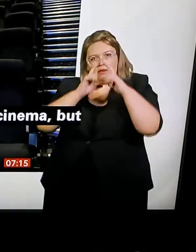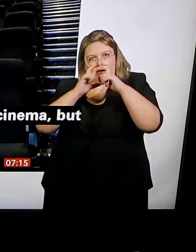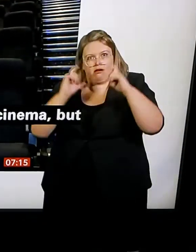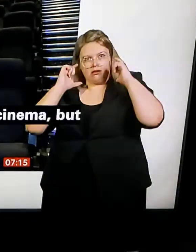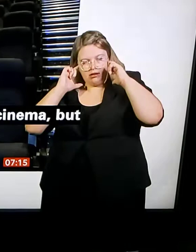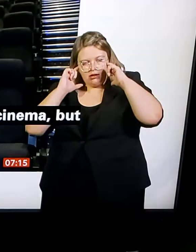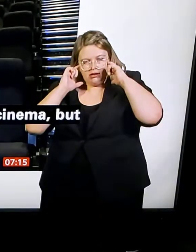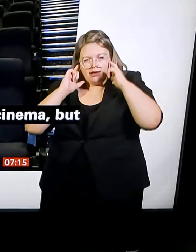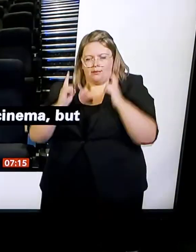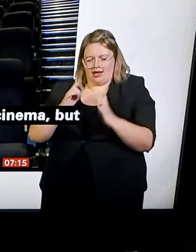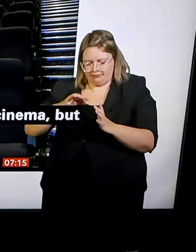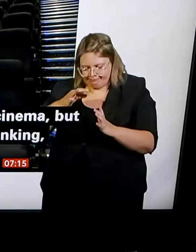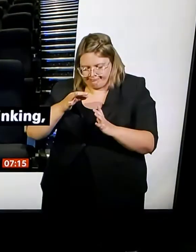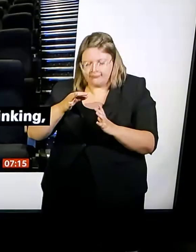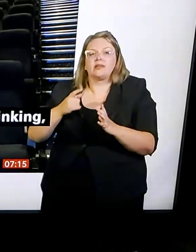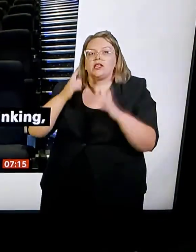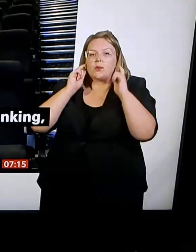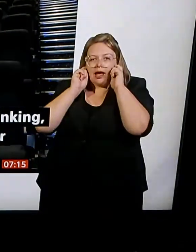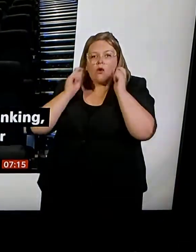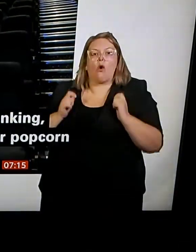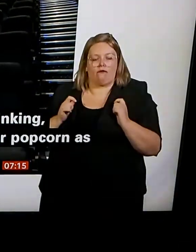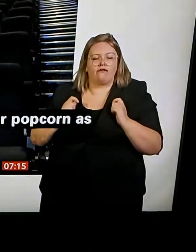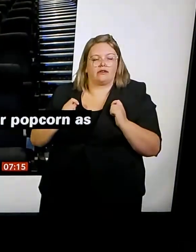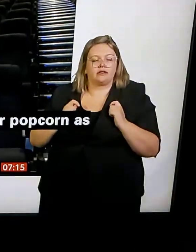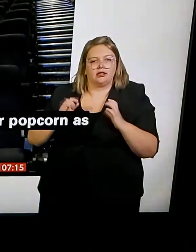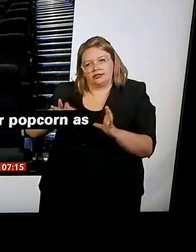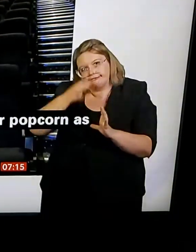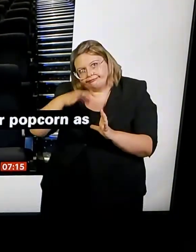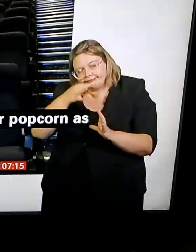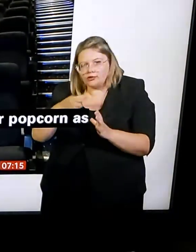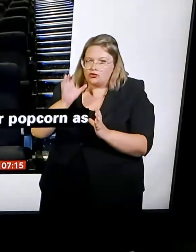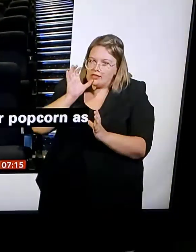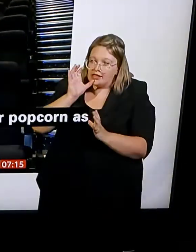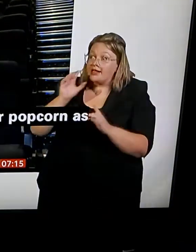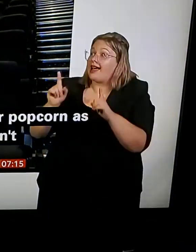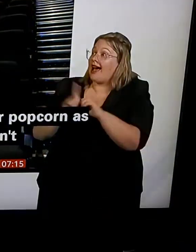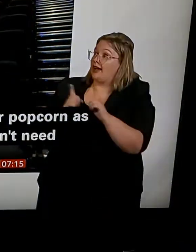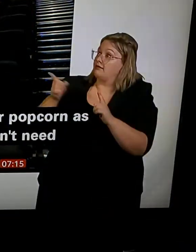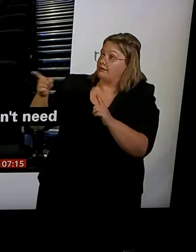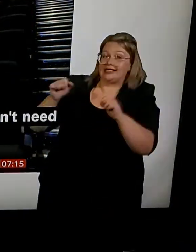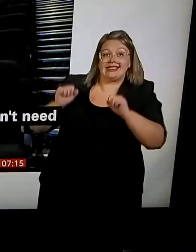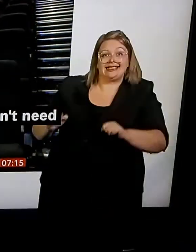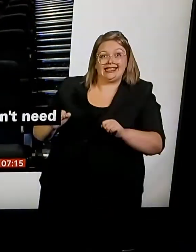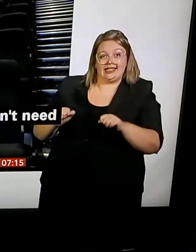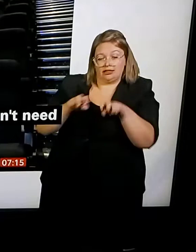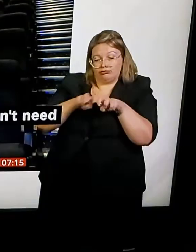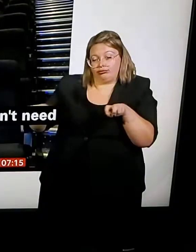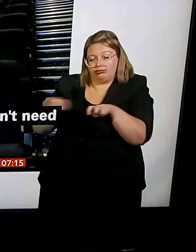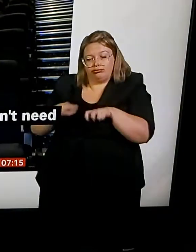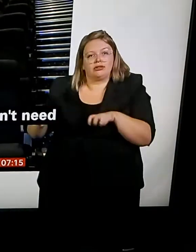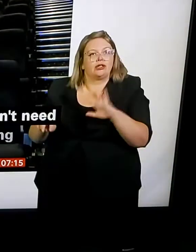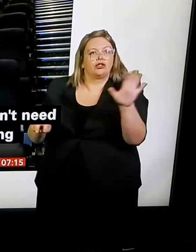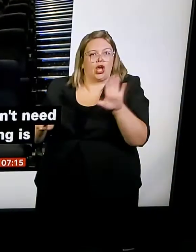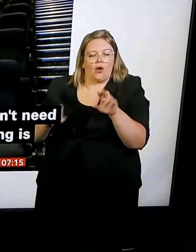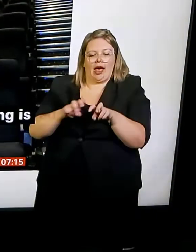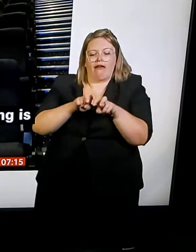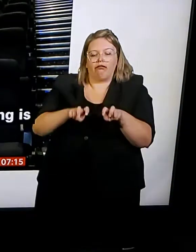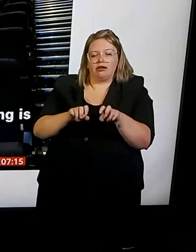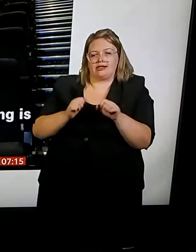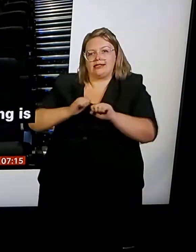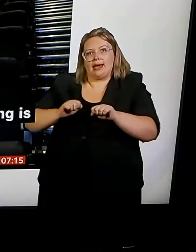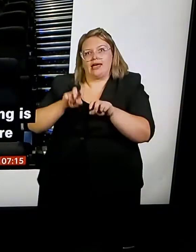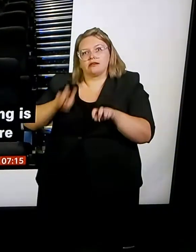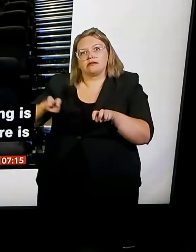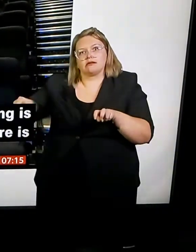home, it's not that we haven't been trying to get home, we've everything in our financial means to get home, but we're not able to.